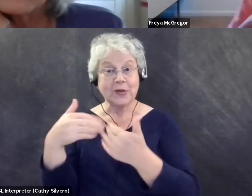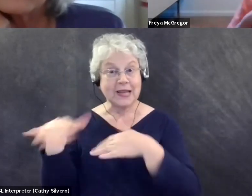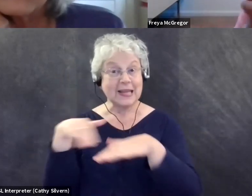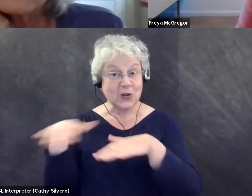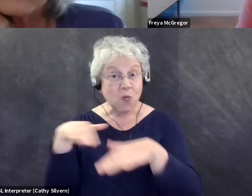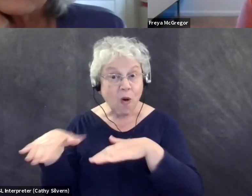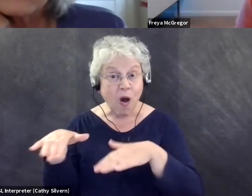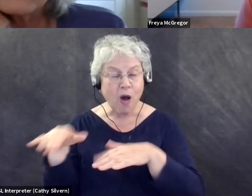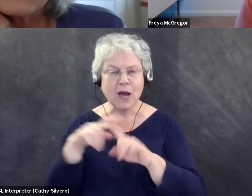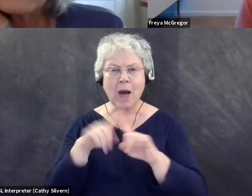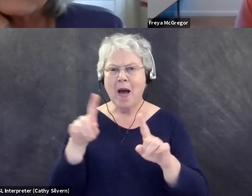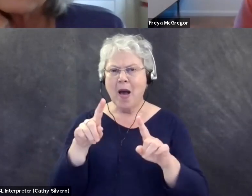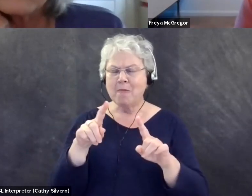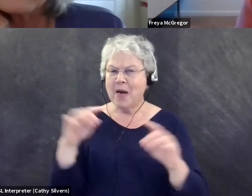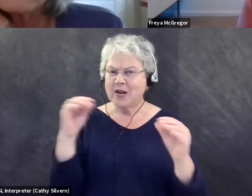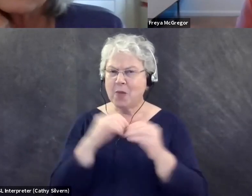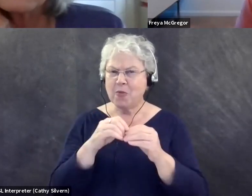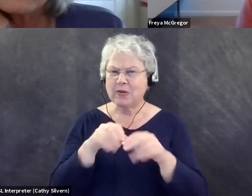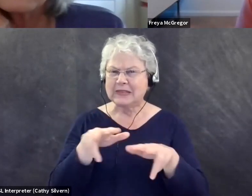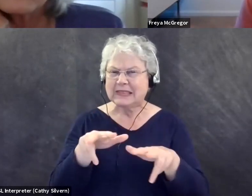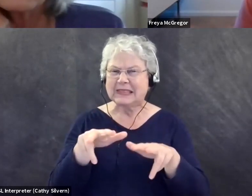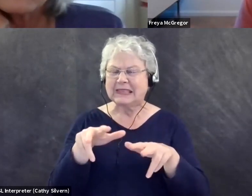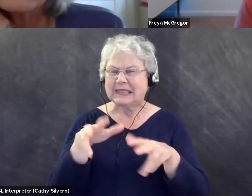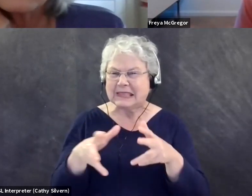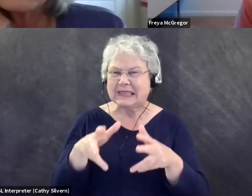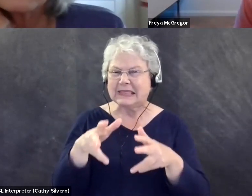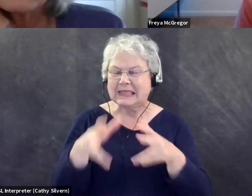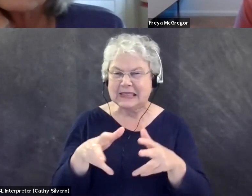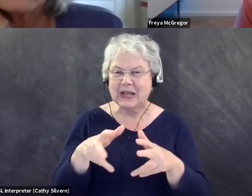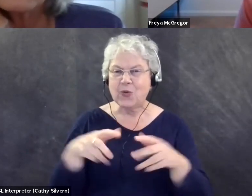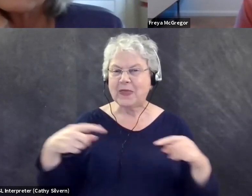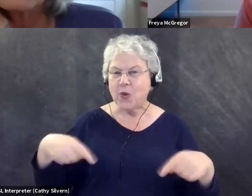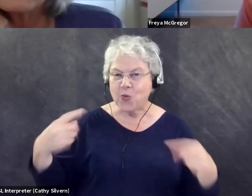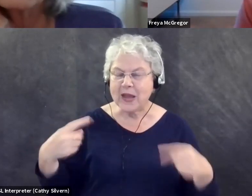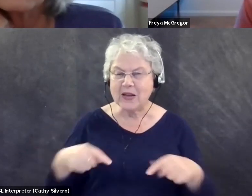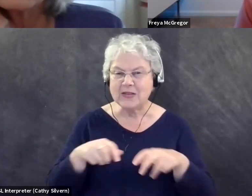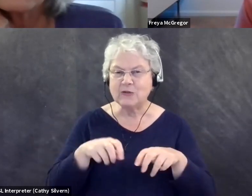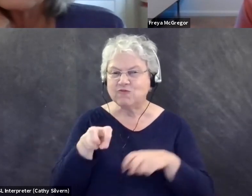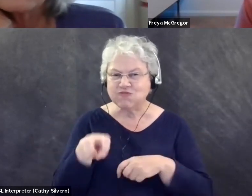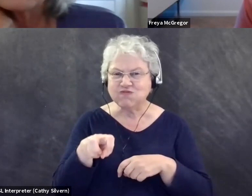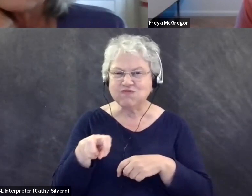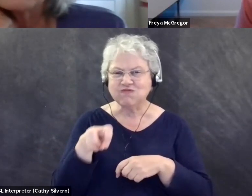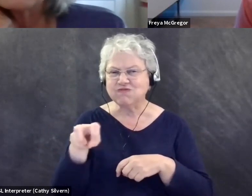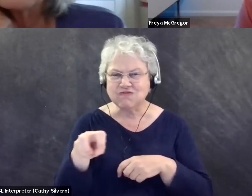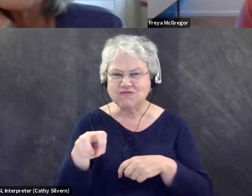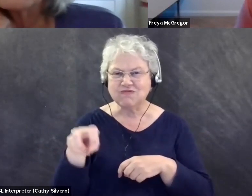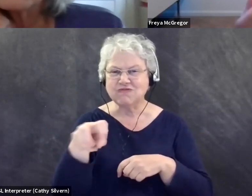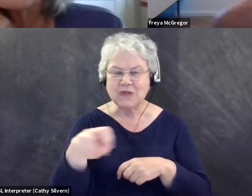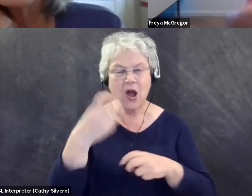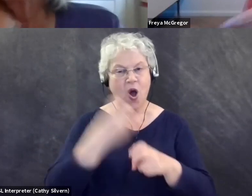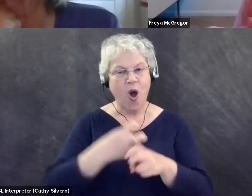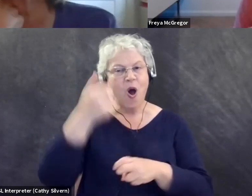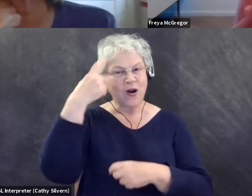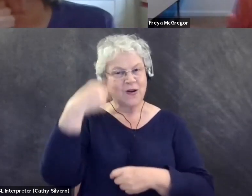but there was obviously a lot more friction on that between the wheels and that, um, surface. And so it was much harder for me being